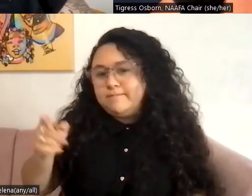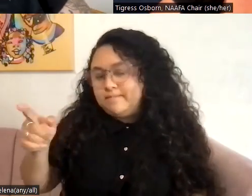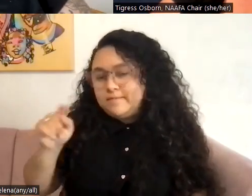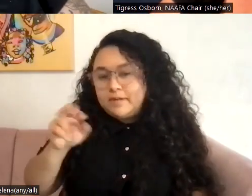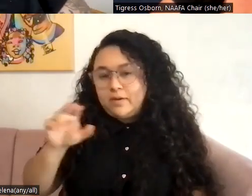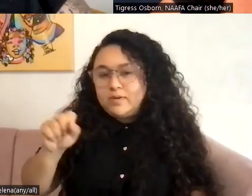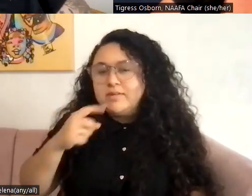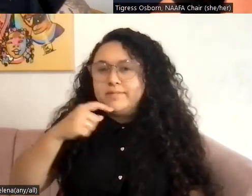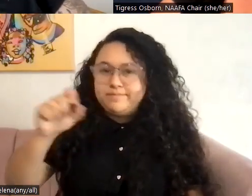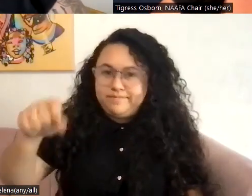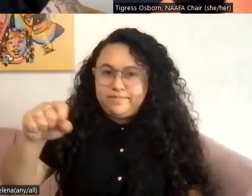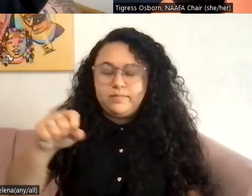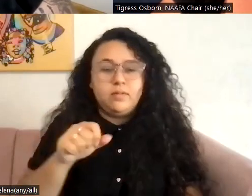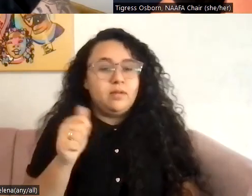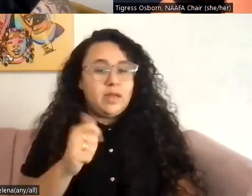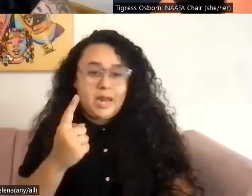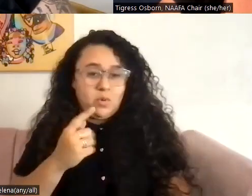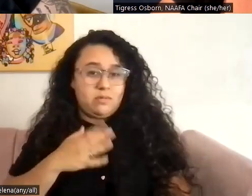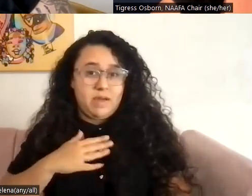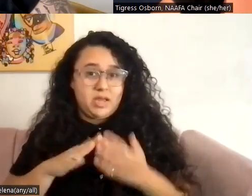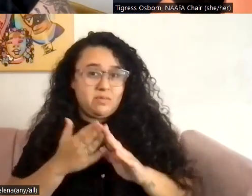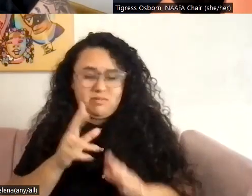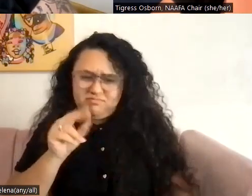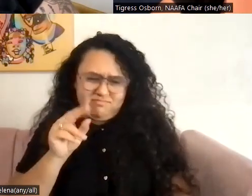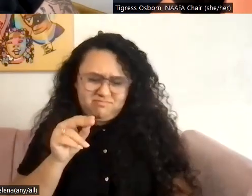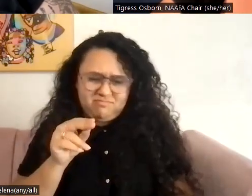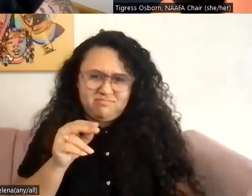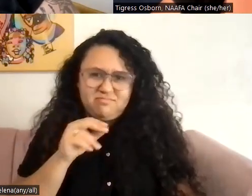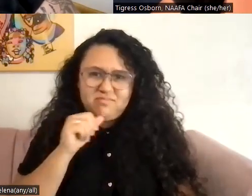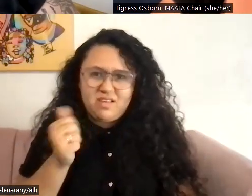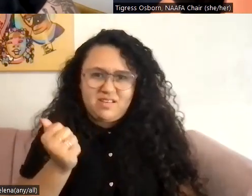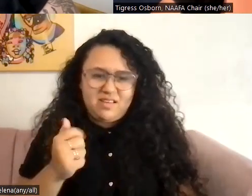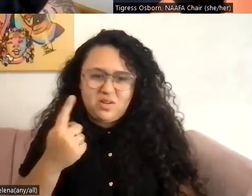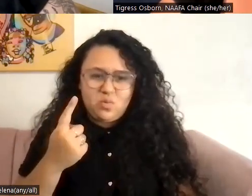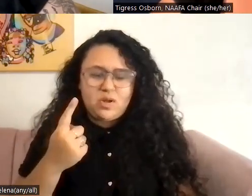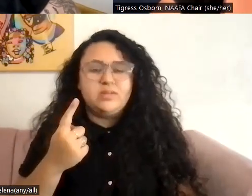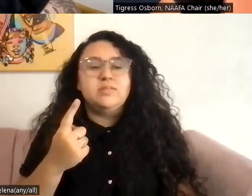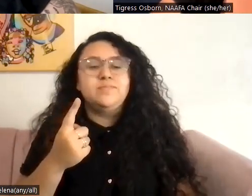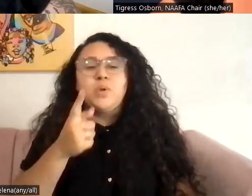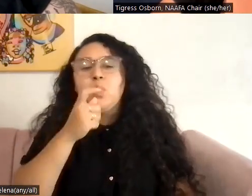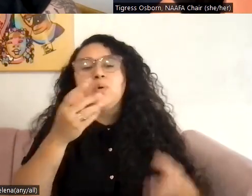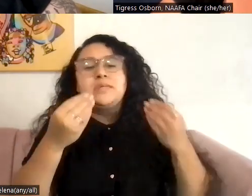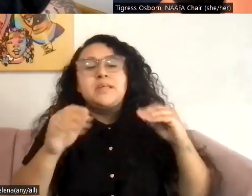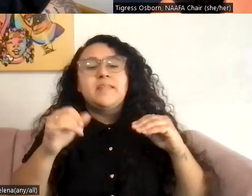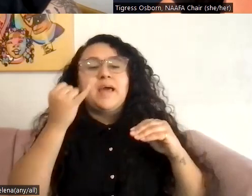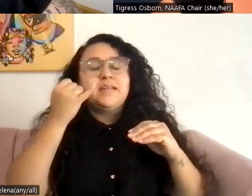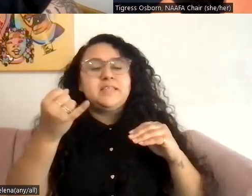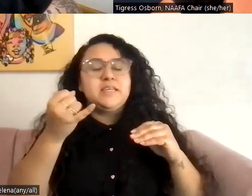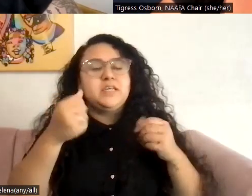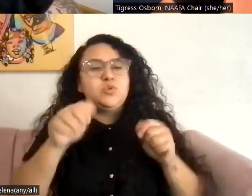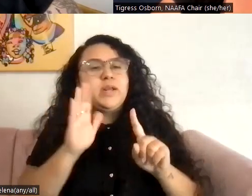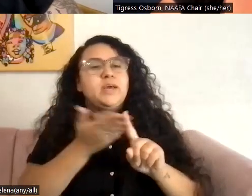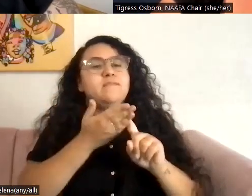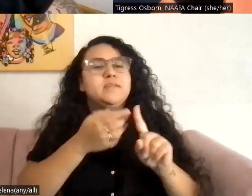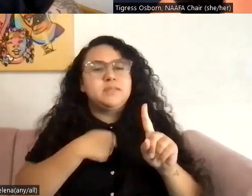Cause it's not anyone in my community who is, who is selling that idea to me and how